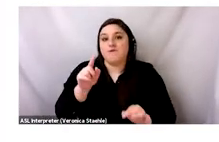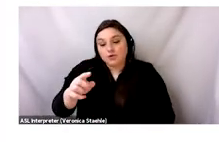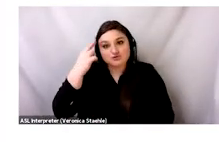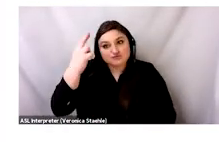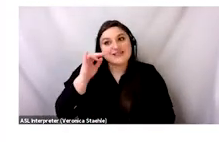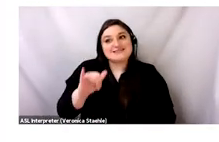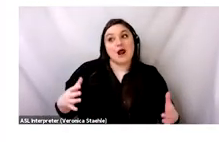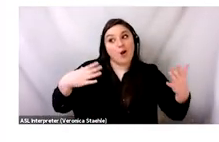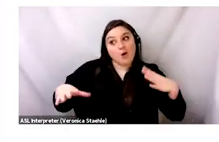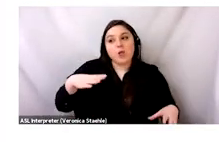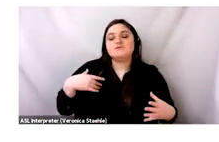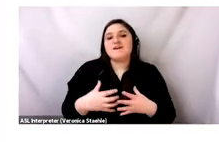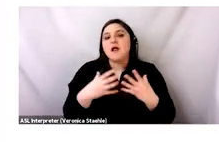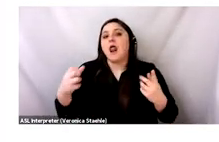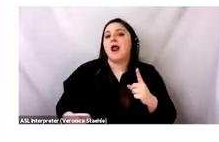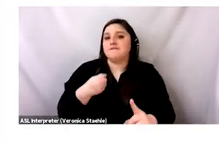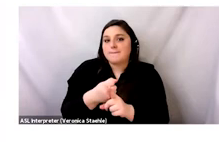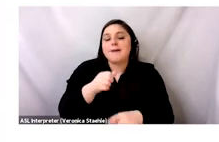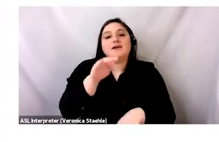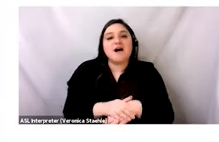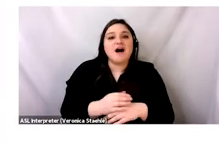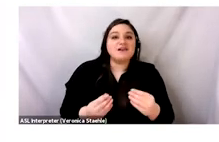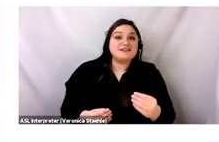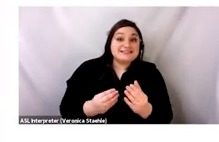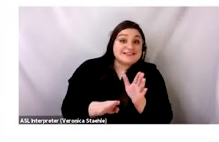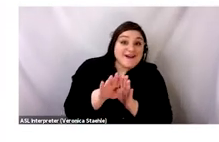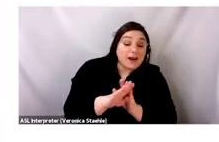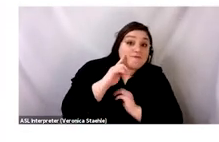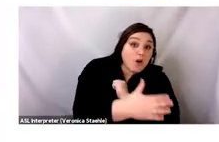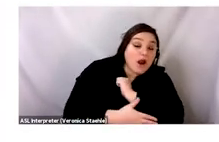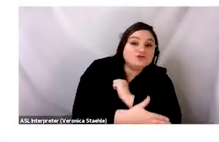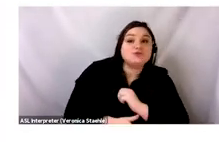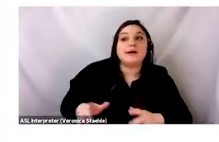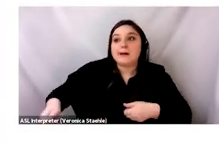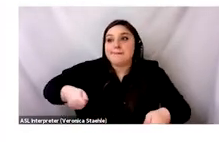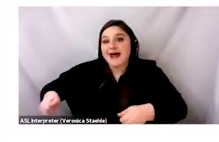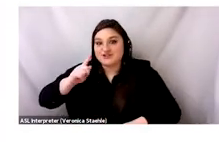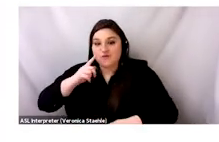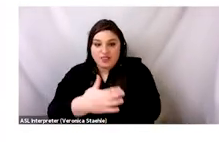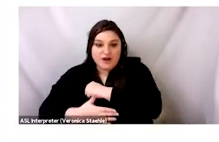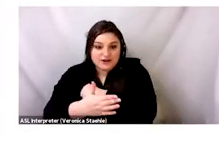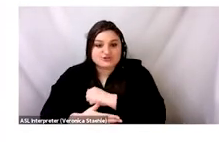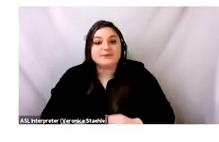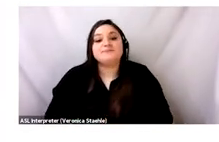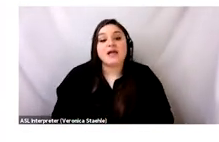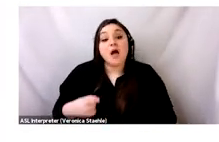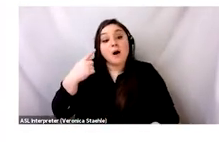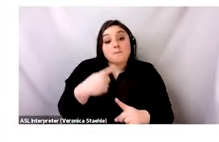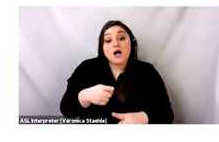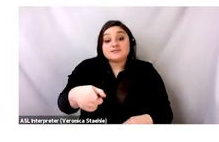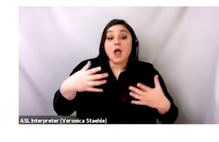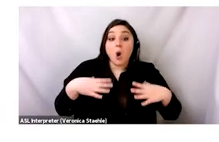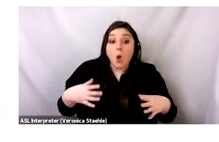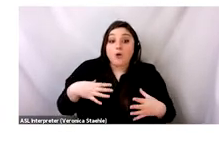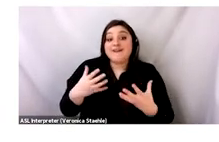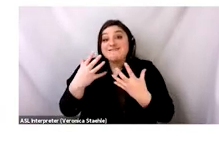we need to understand that clothing causes very specific challenges for assauntment and for waste management. So first, clothing wraps around